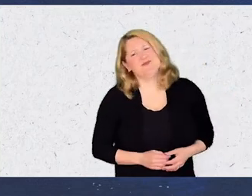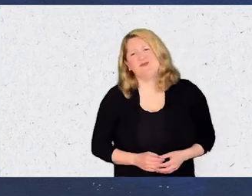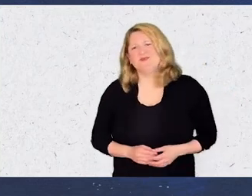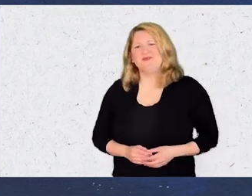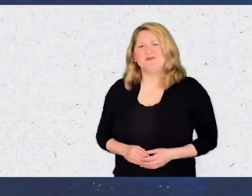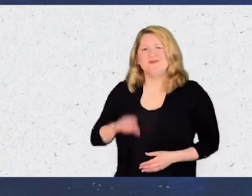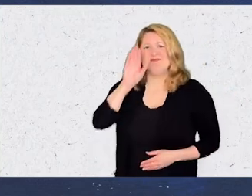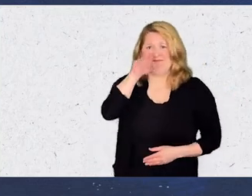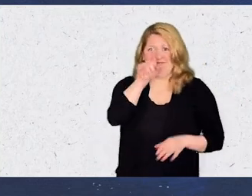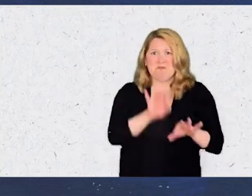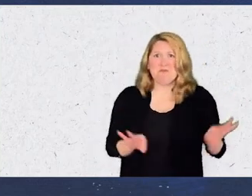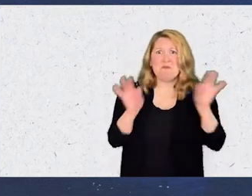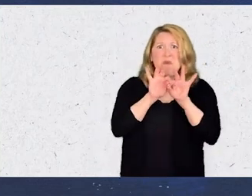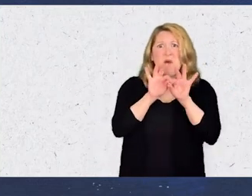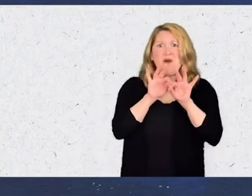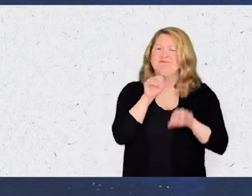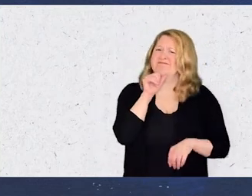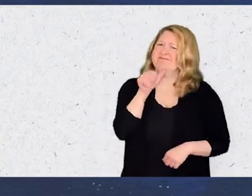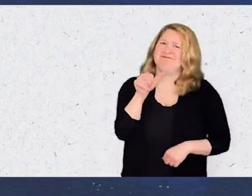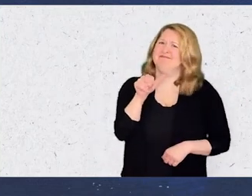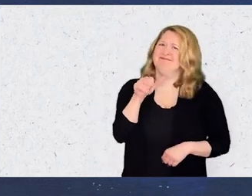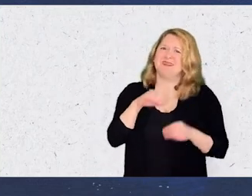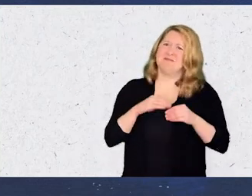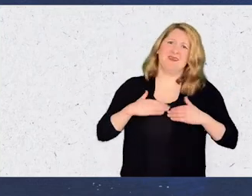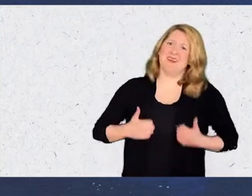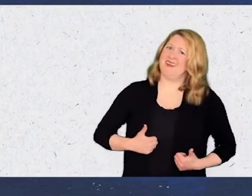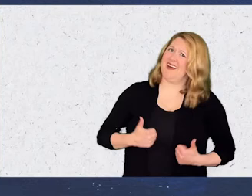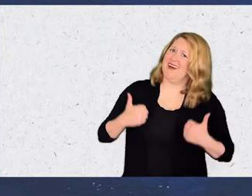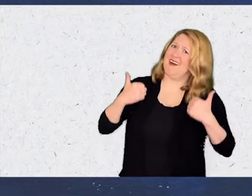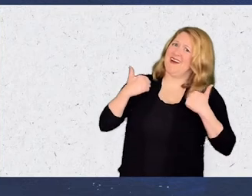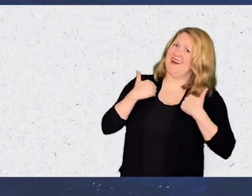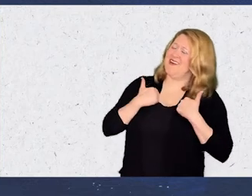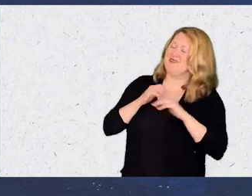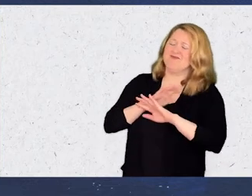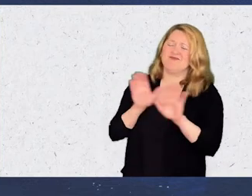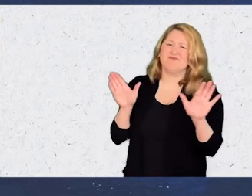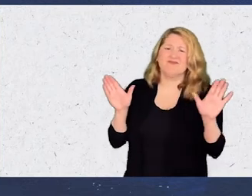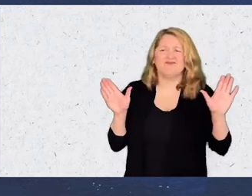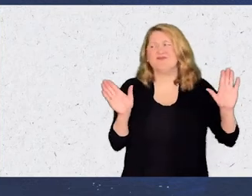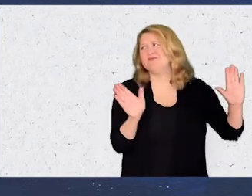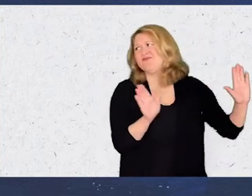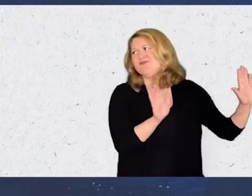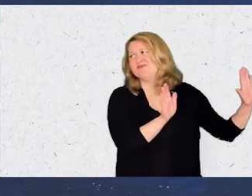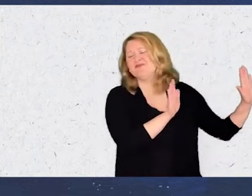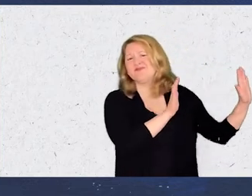Thought you were consequential to my life